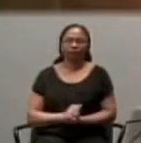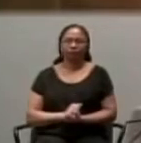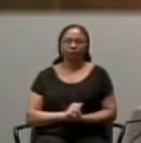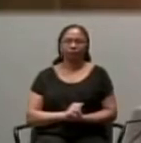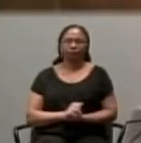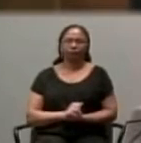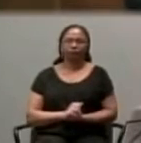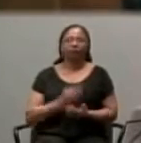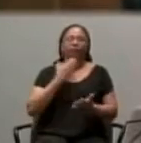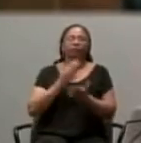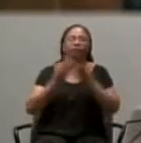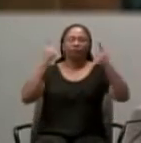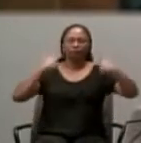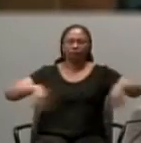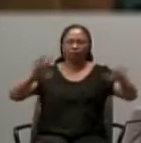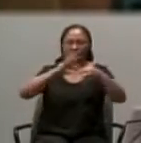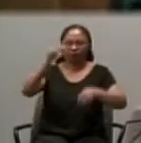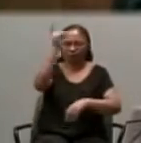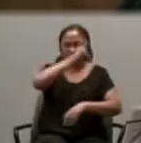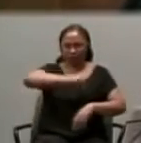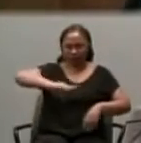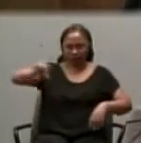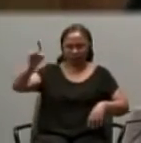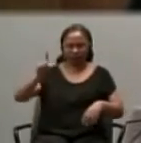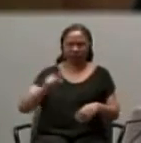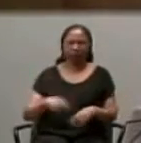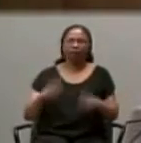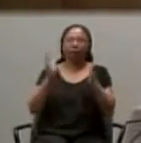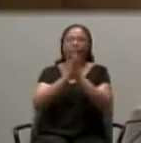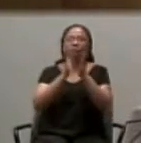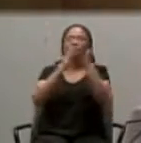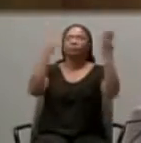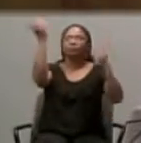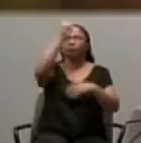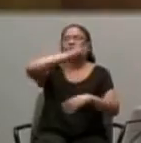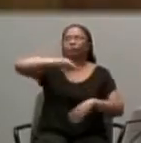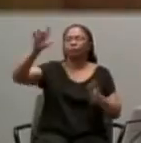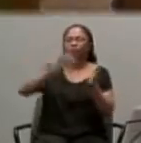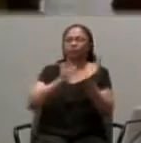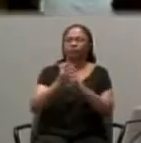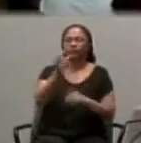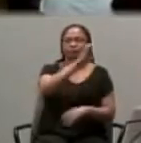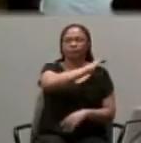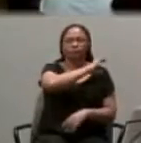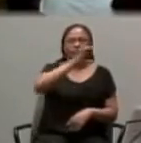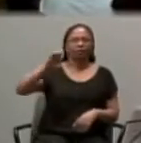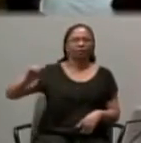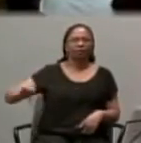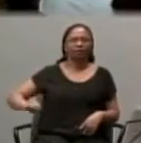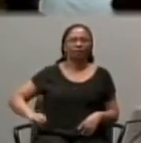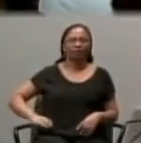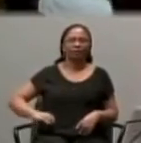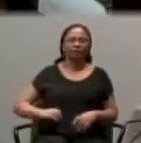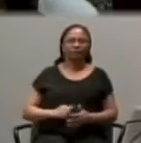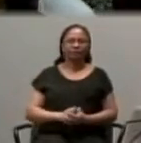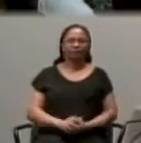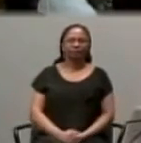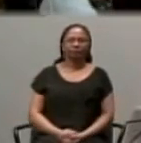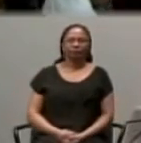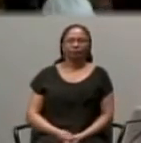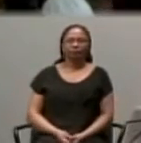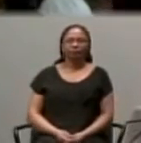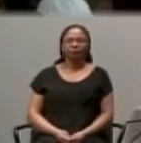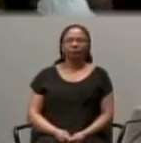God, the gospel of the Lord. Praise to you, Lord Jesus Christ.